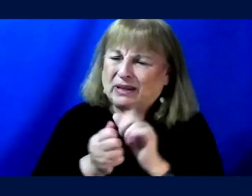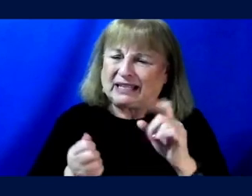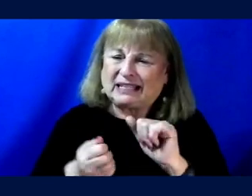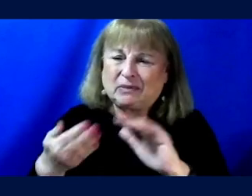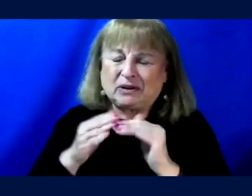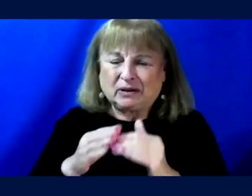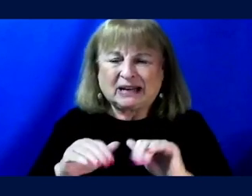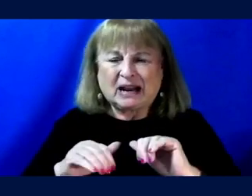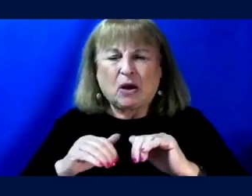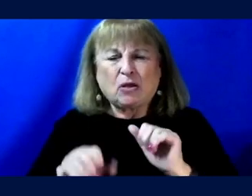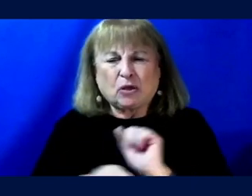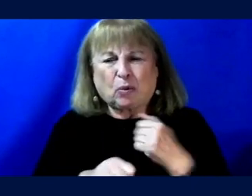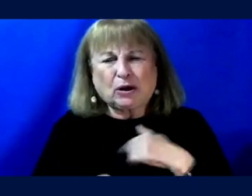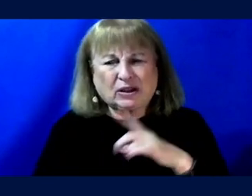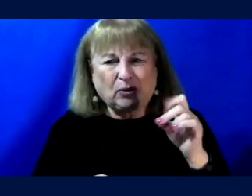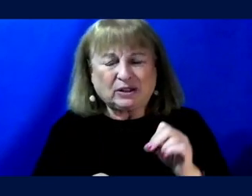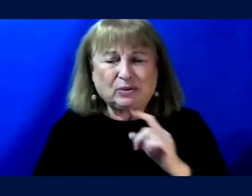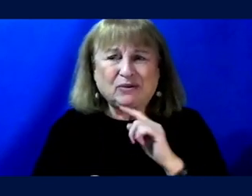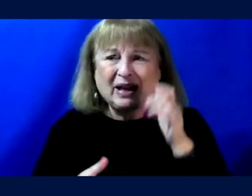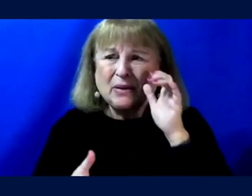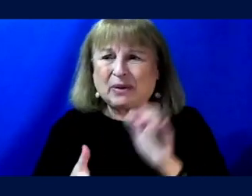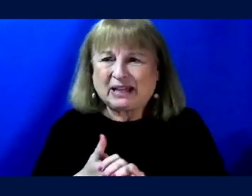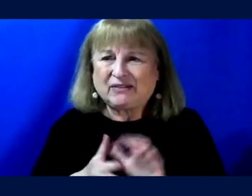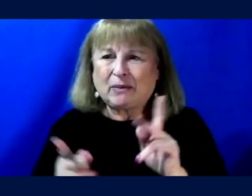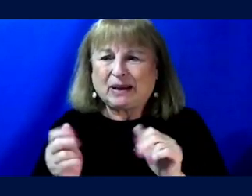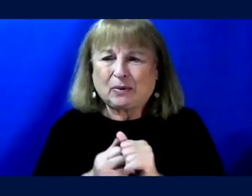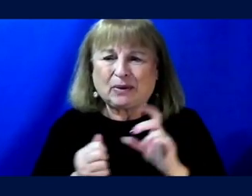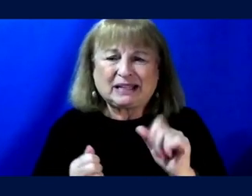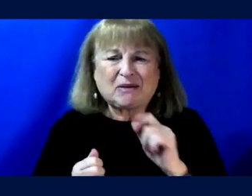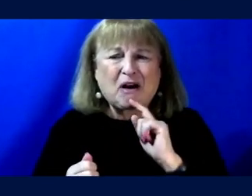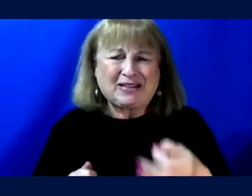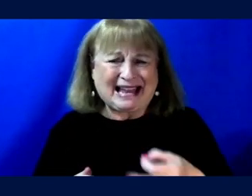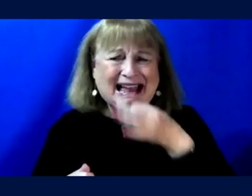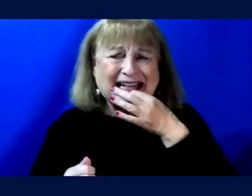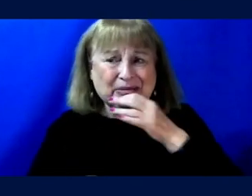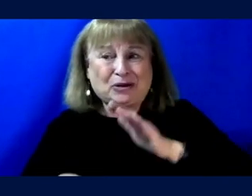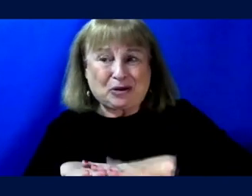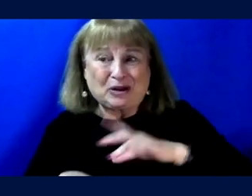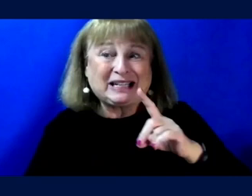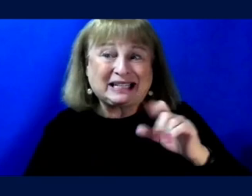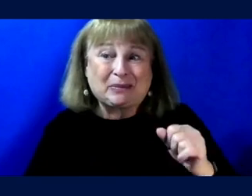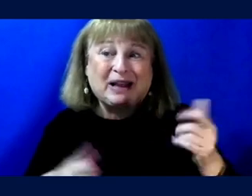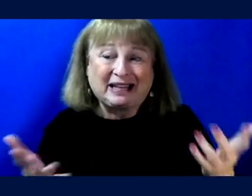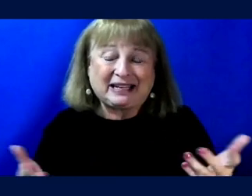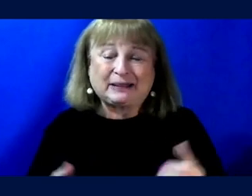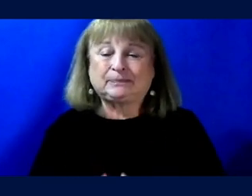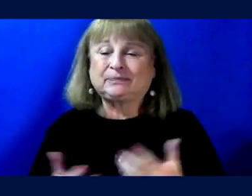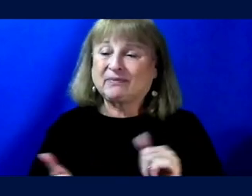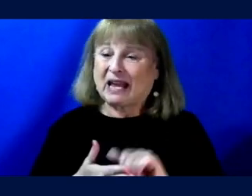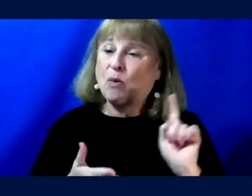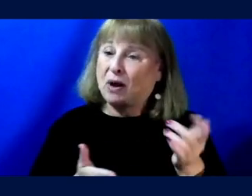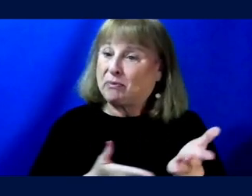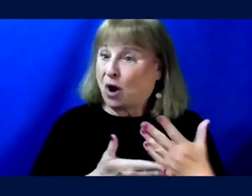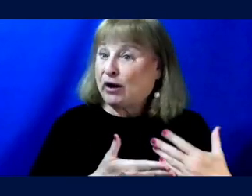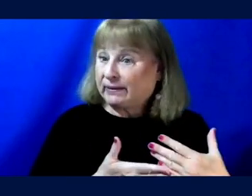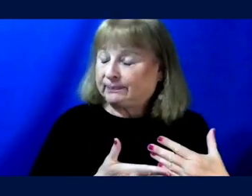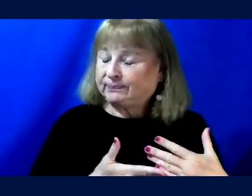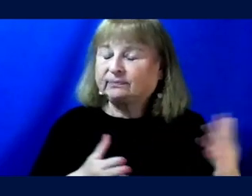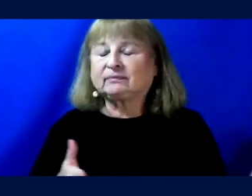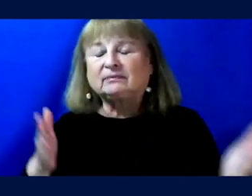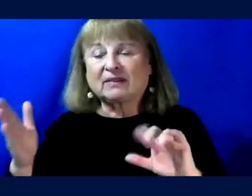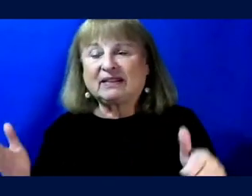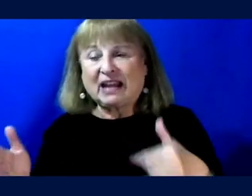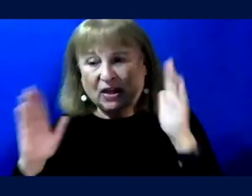that we do. We truly do believe disability, people with disabilities are the experts on disability. Um, that's one part. The other